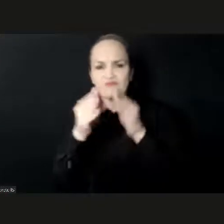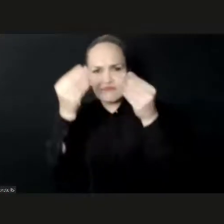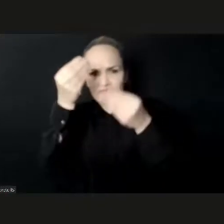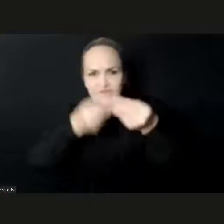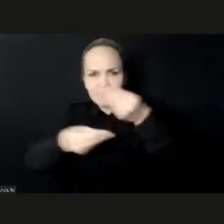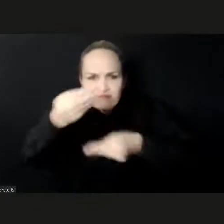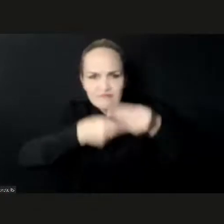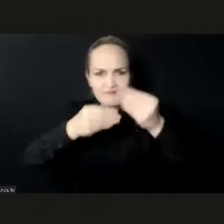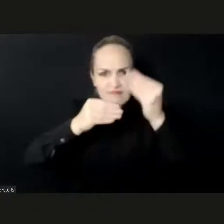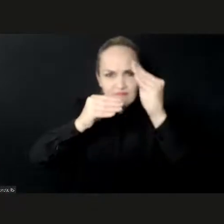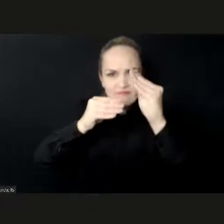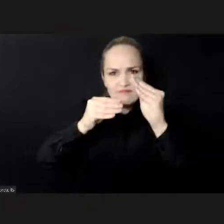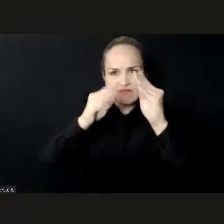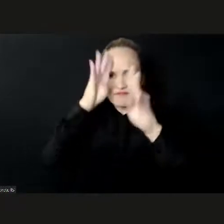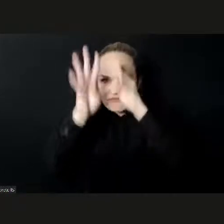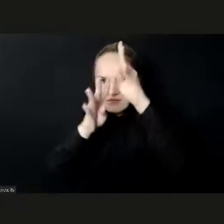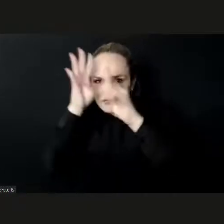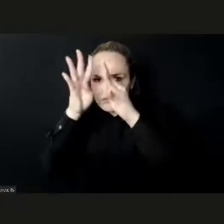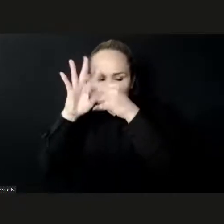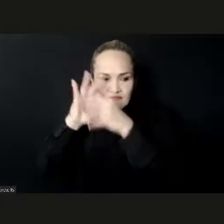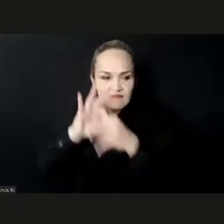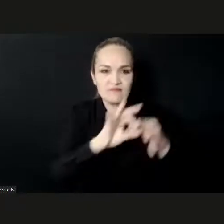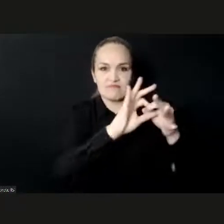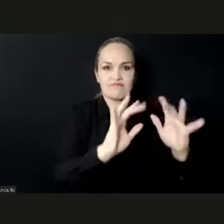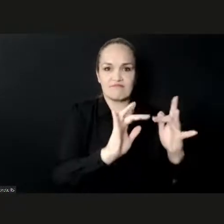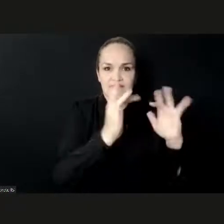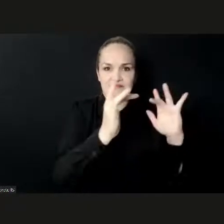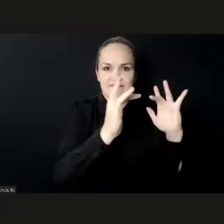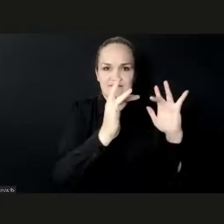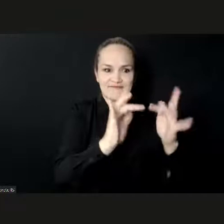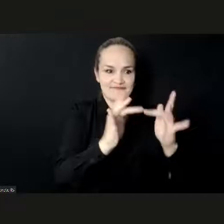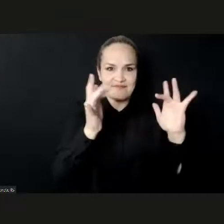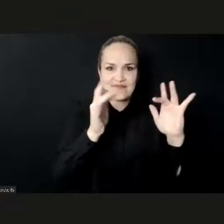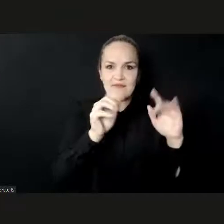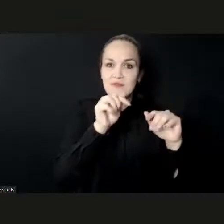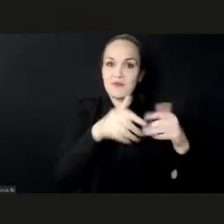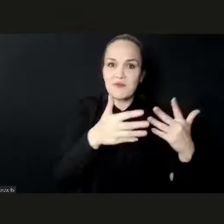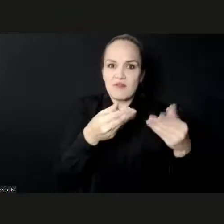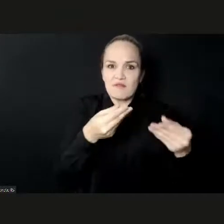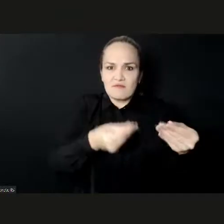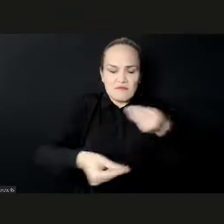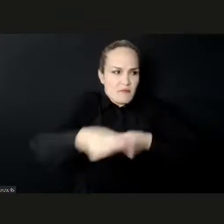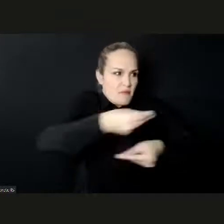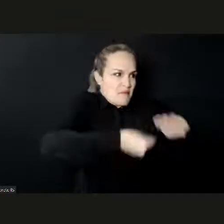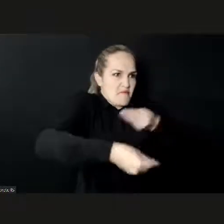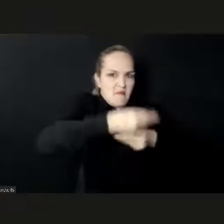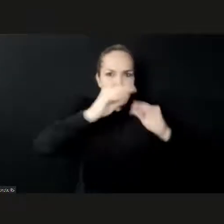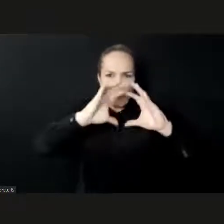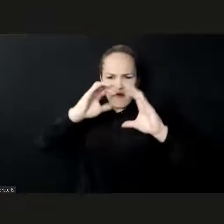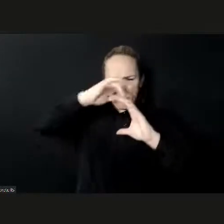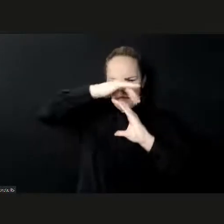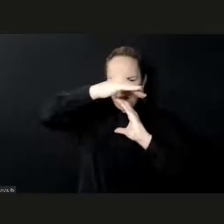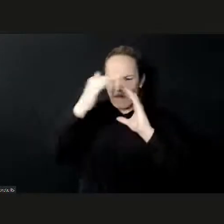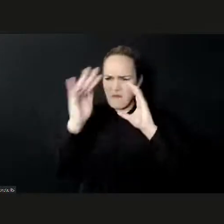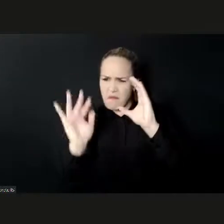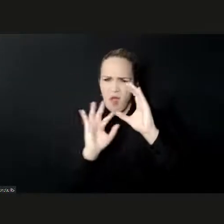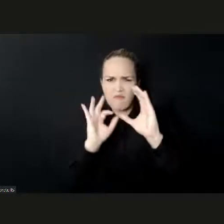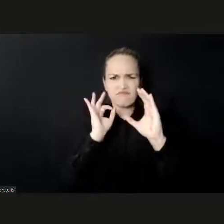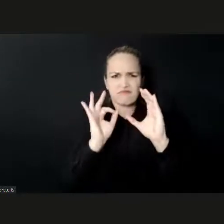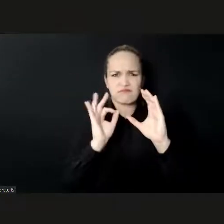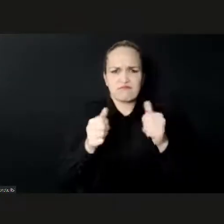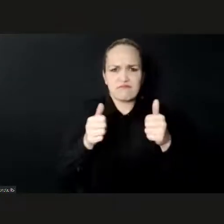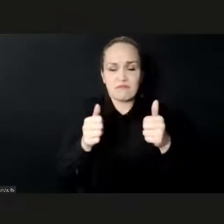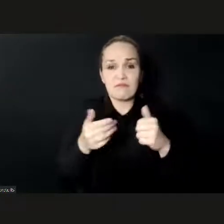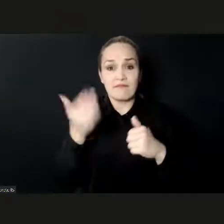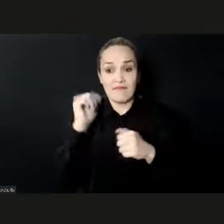current pandemic context that we have really carry possible solutions and